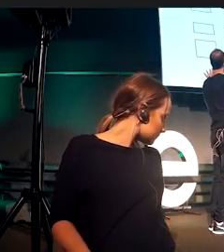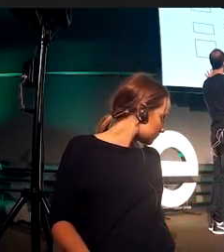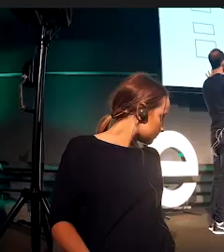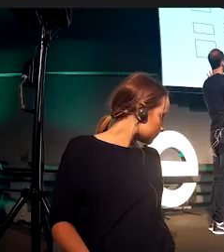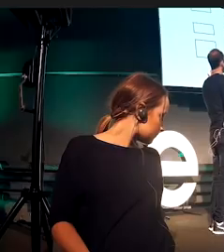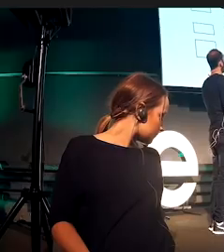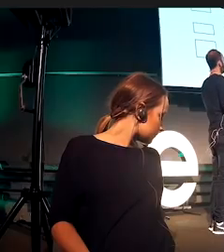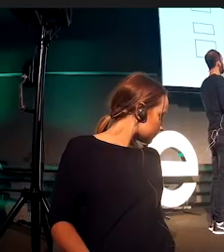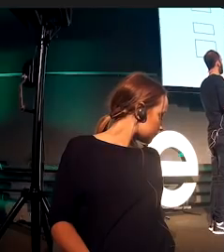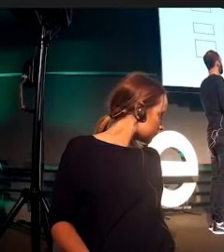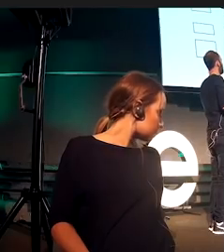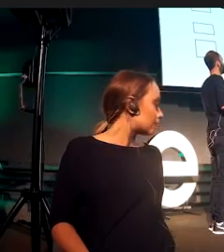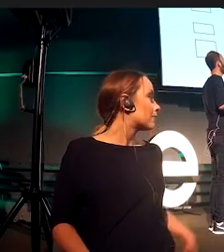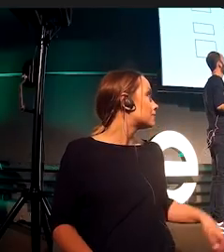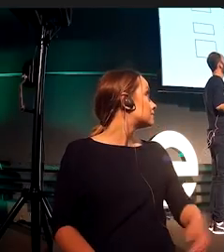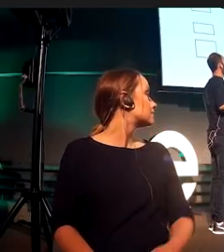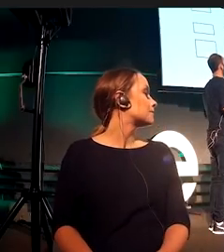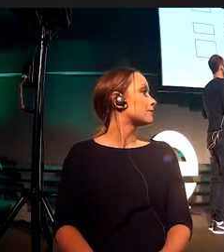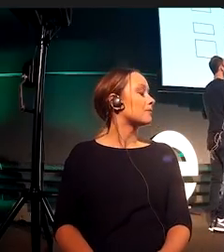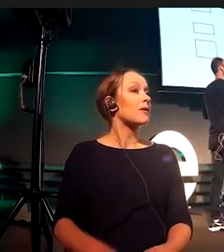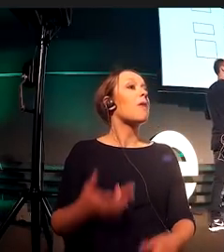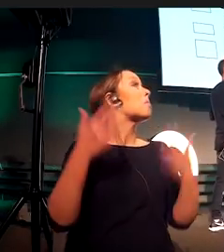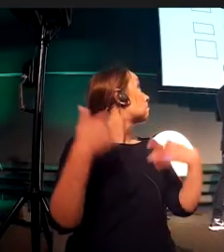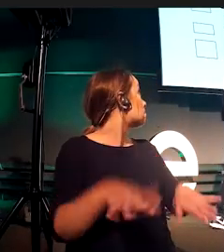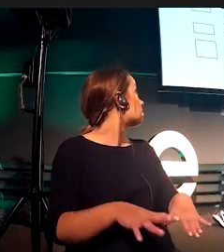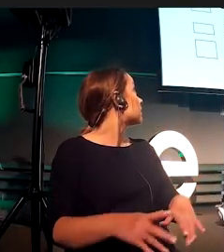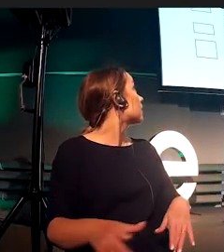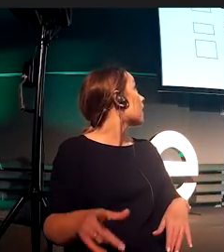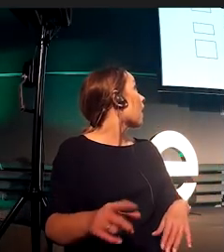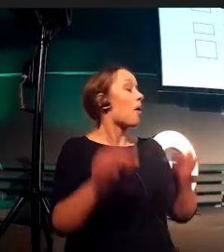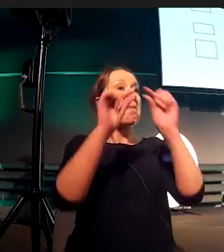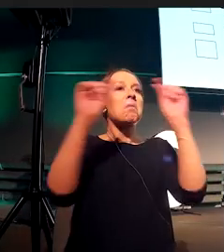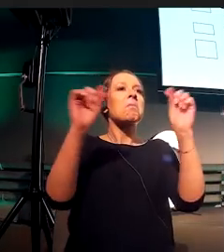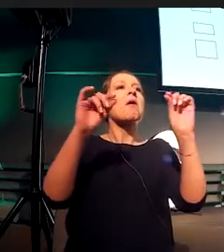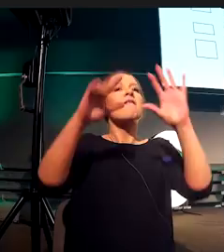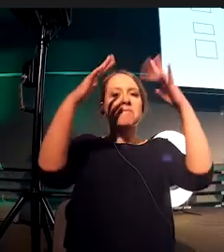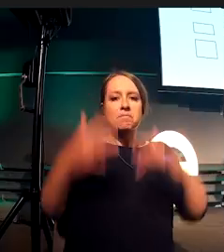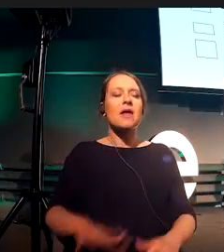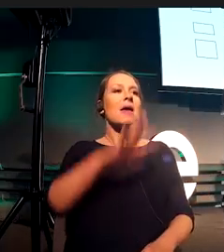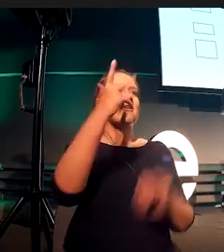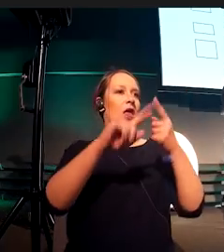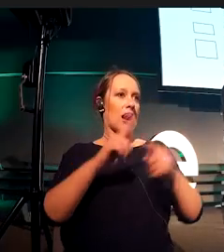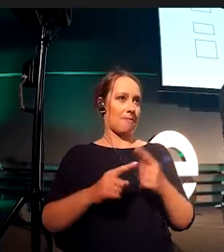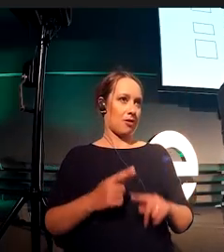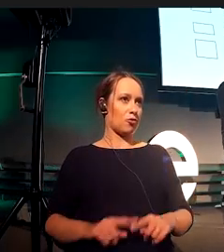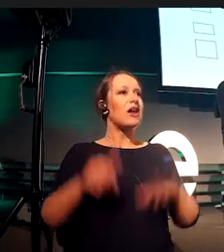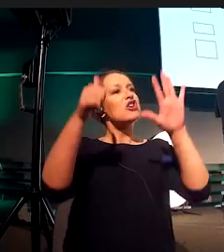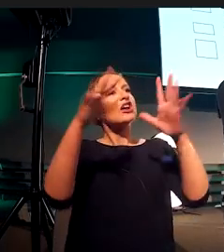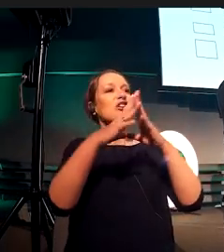Leo is built, and just like the other tools, for five different pieces. 6%, 10%,